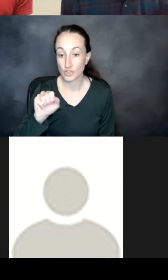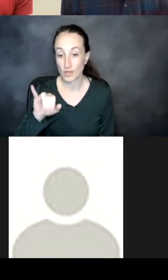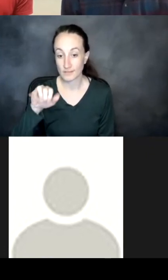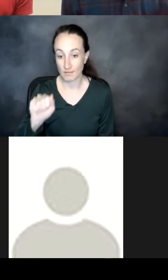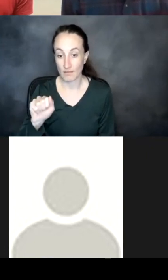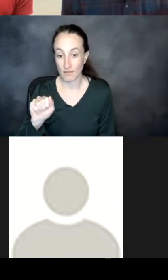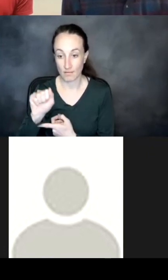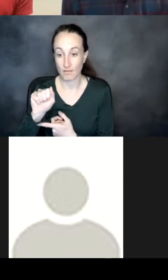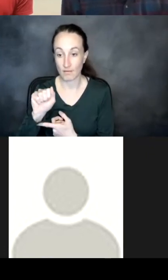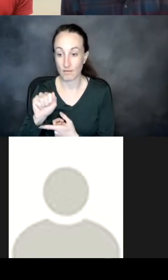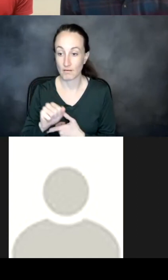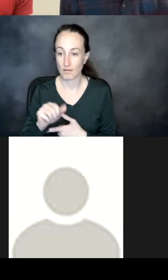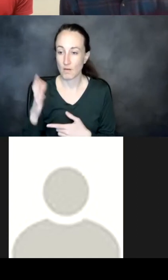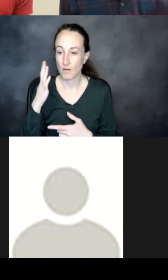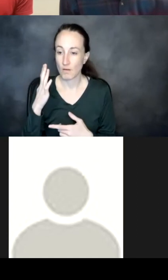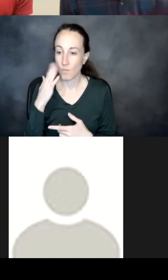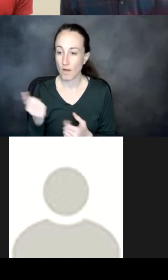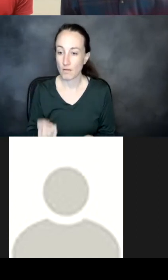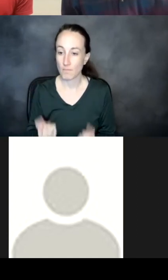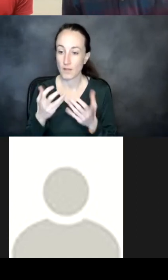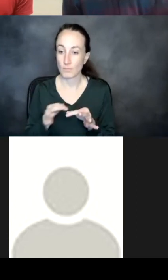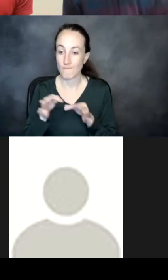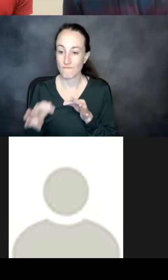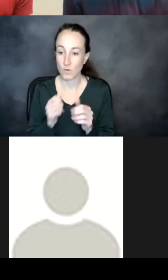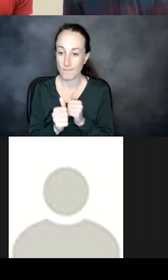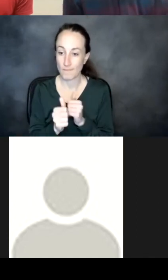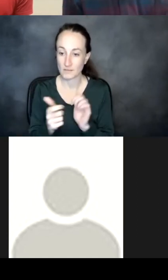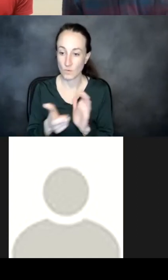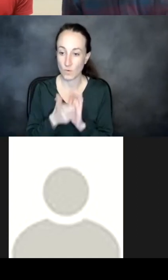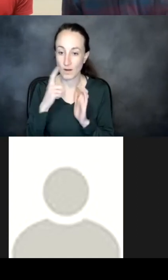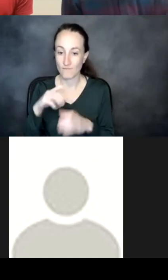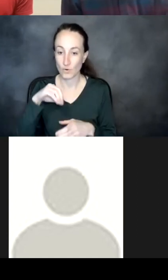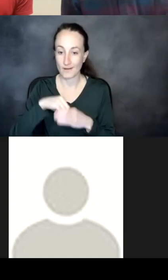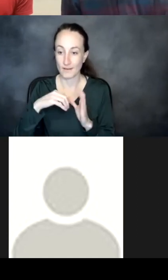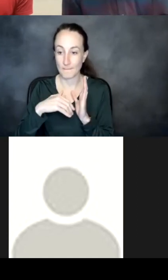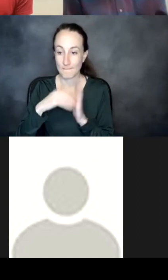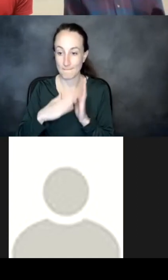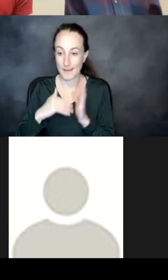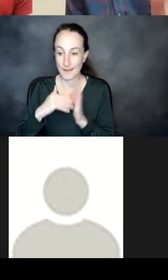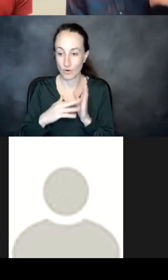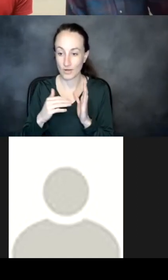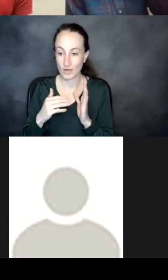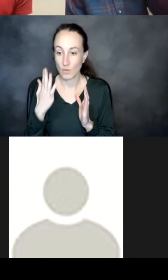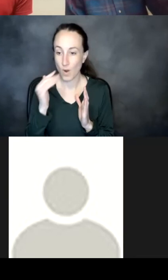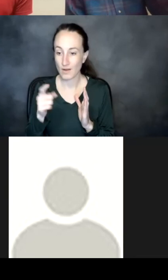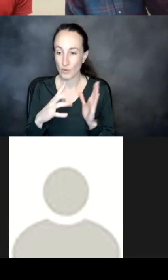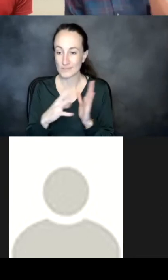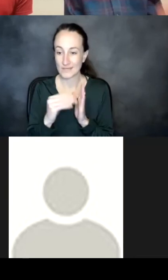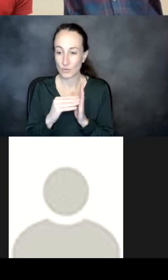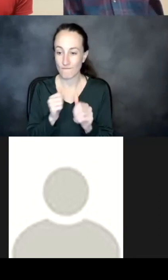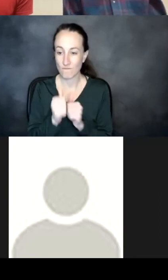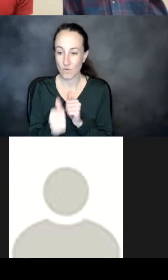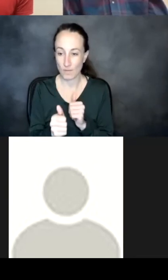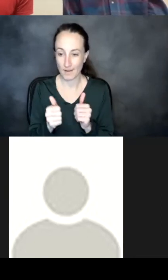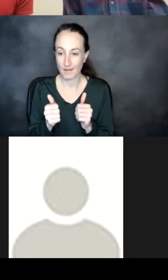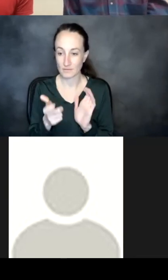one after another and how do the inputs then change yeah so um it's kind